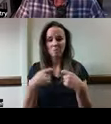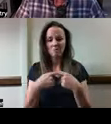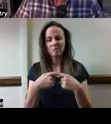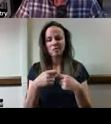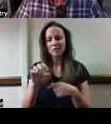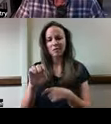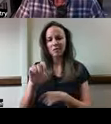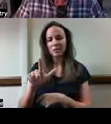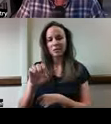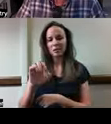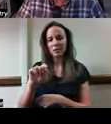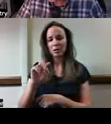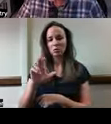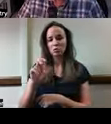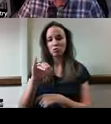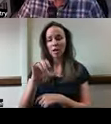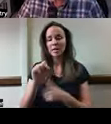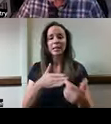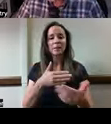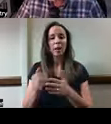impairment may be.